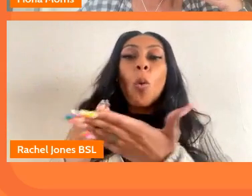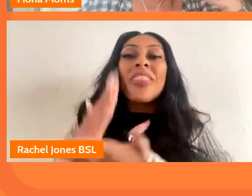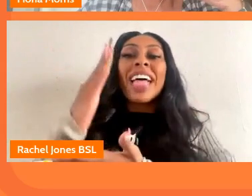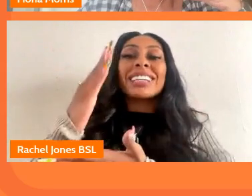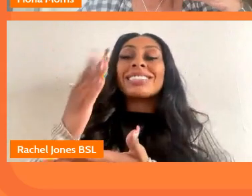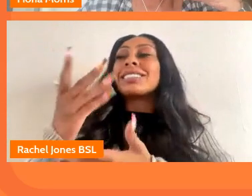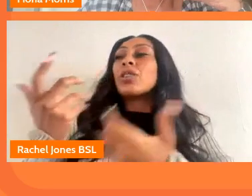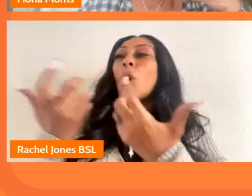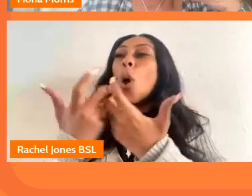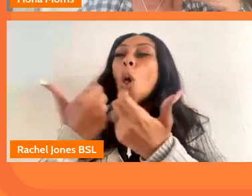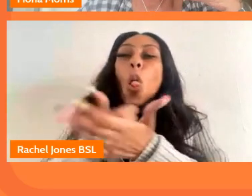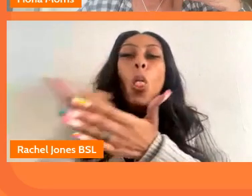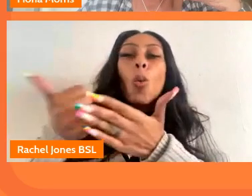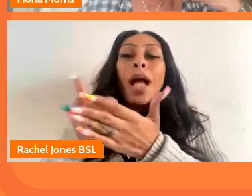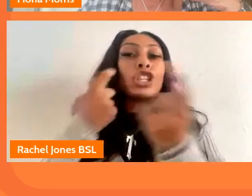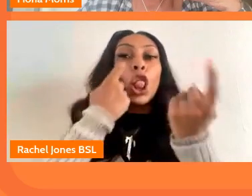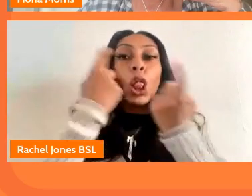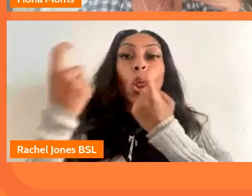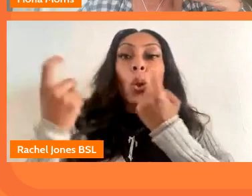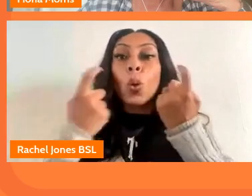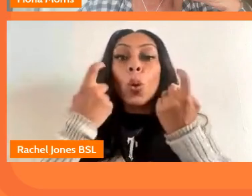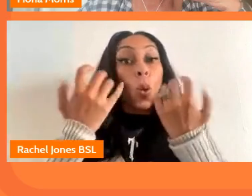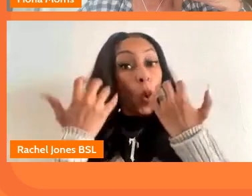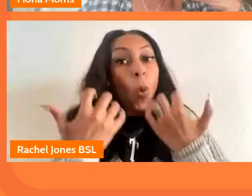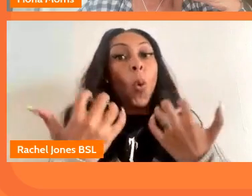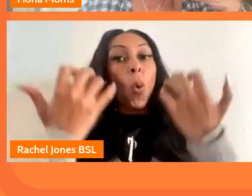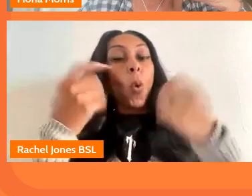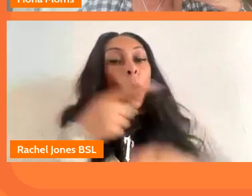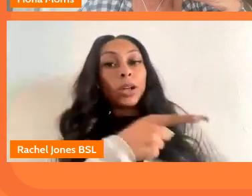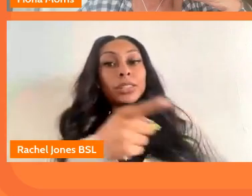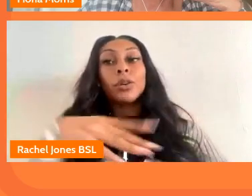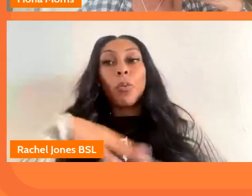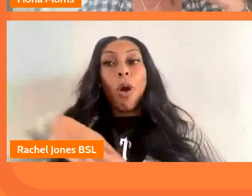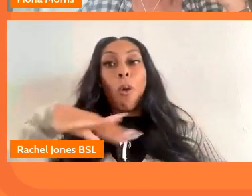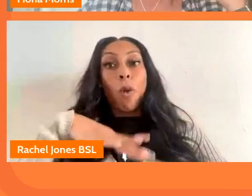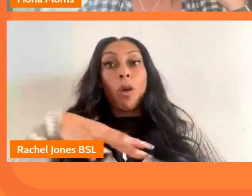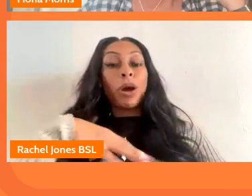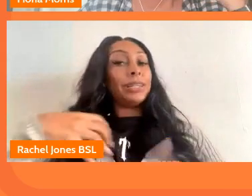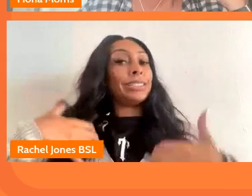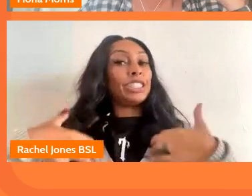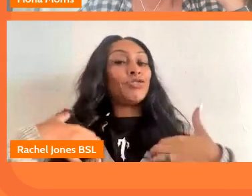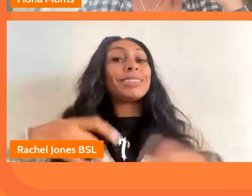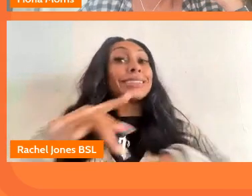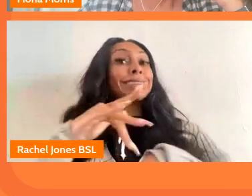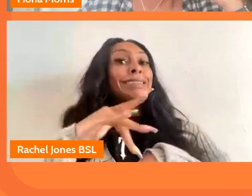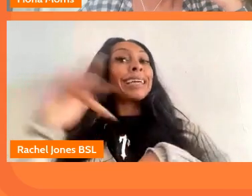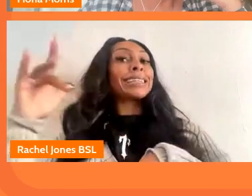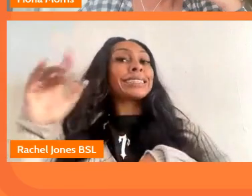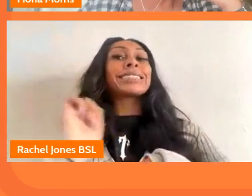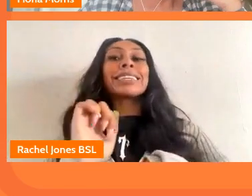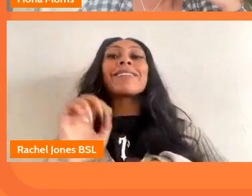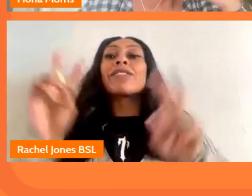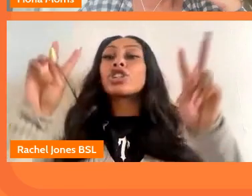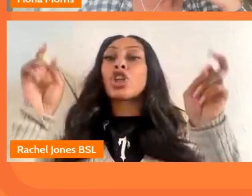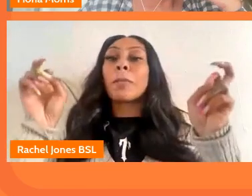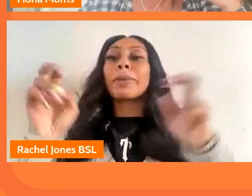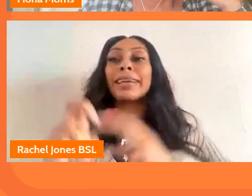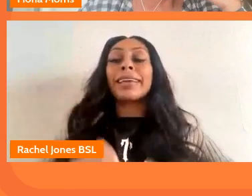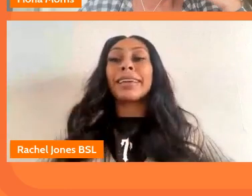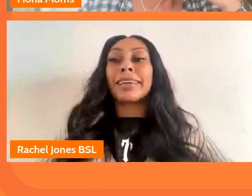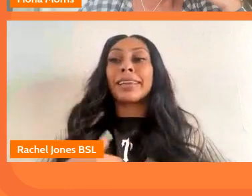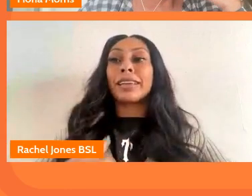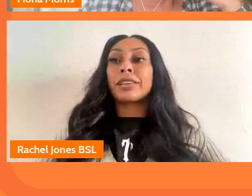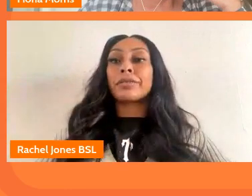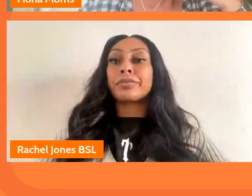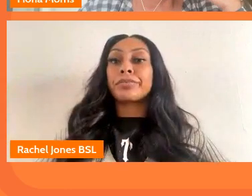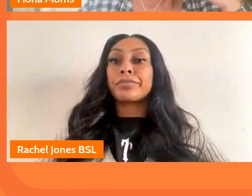looking for is something that the audience is really interested in very sensitive about um uh but